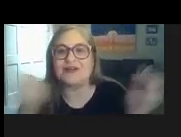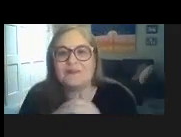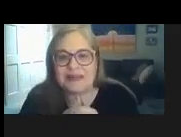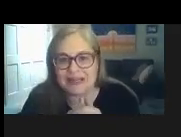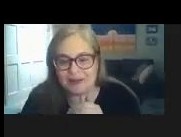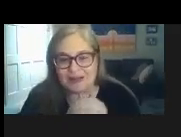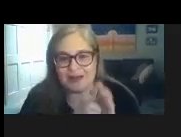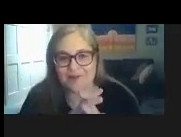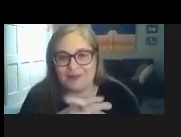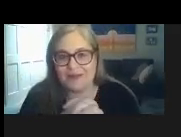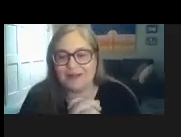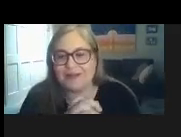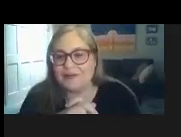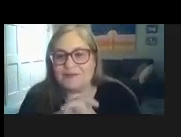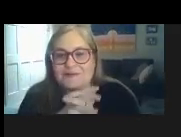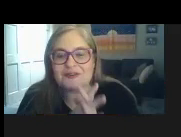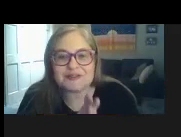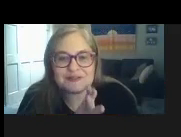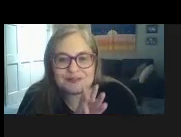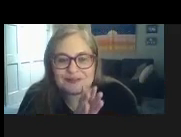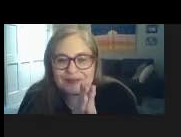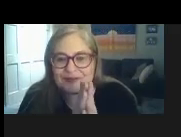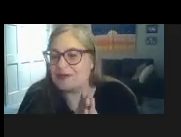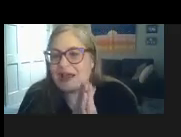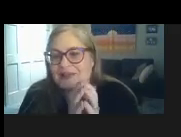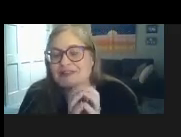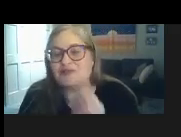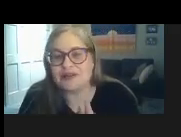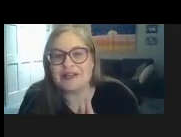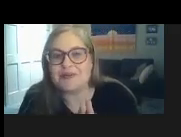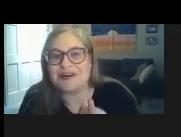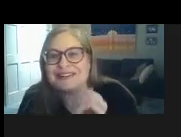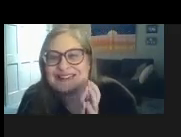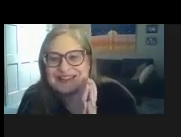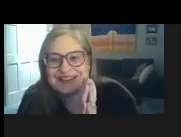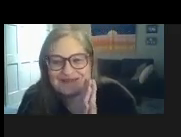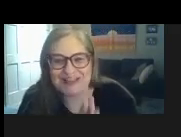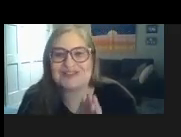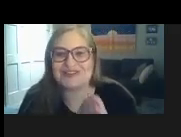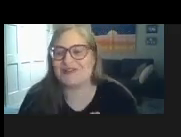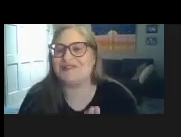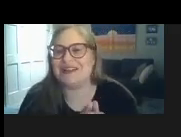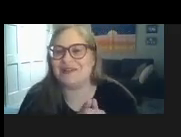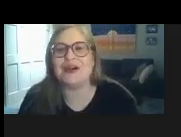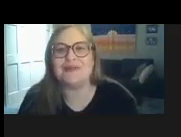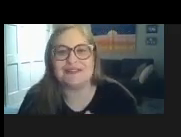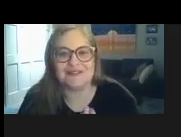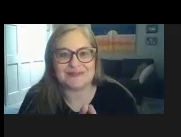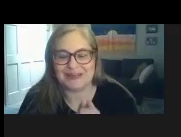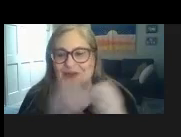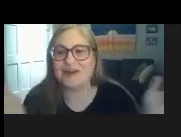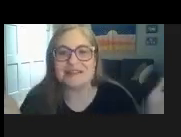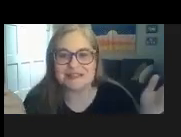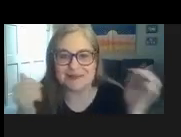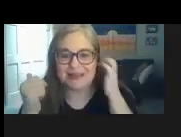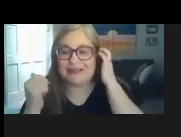now you have a meeting coming up first though i think it's really important to make sure you understand the purpose of